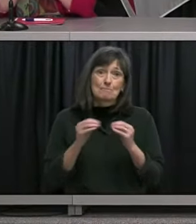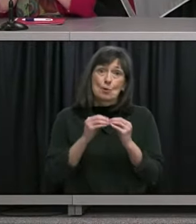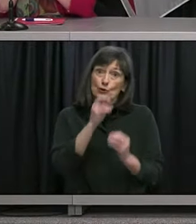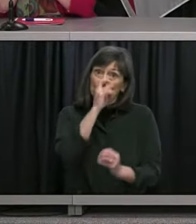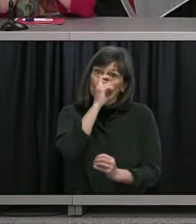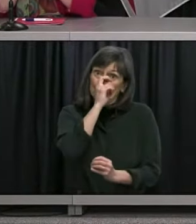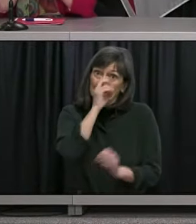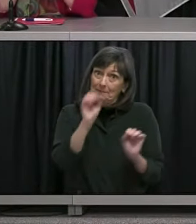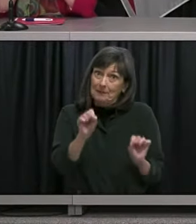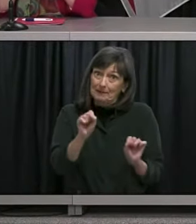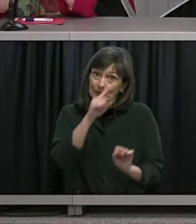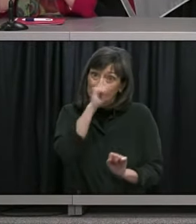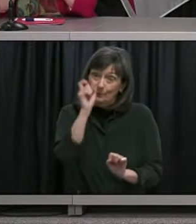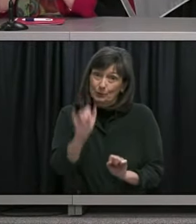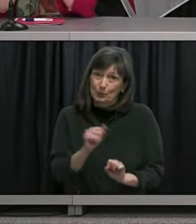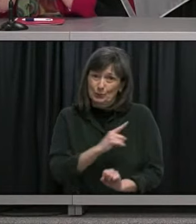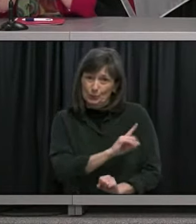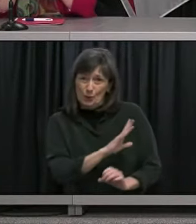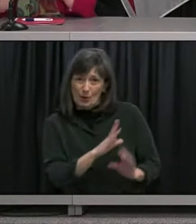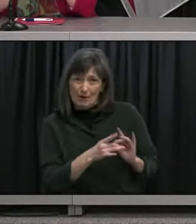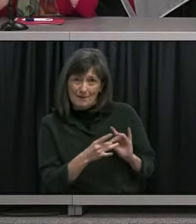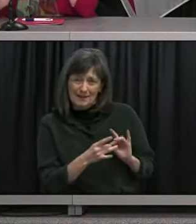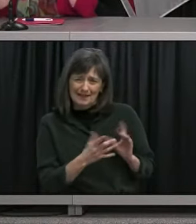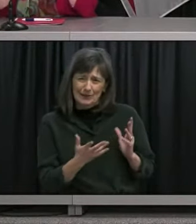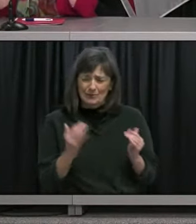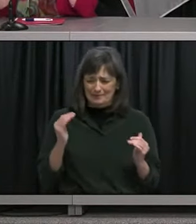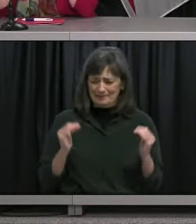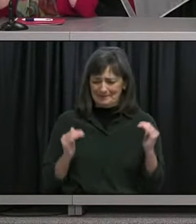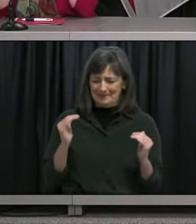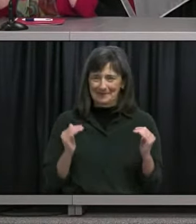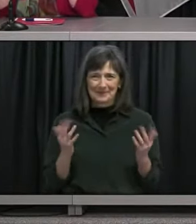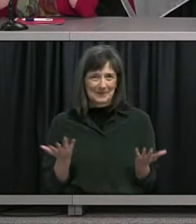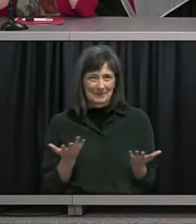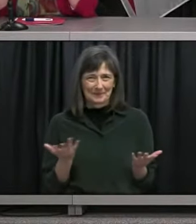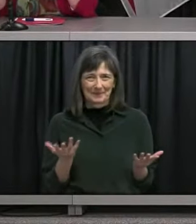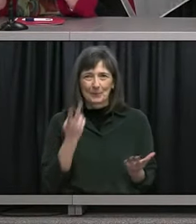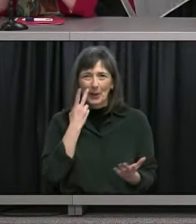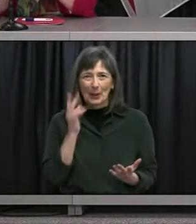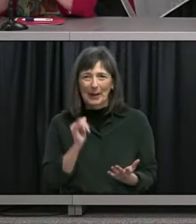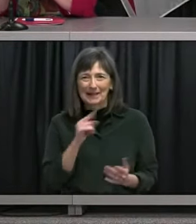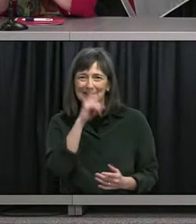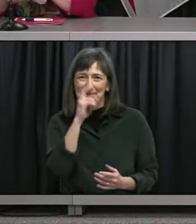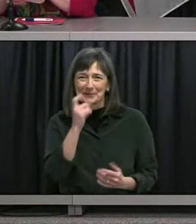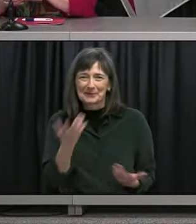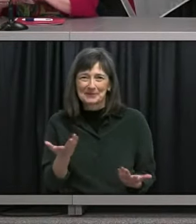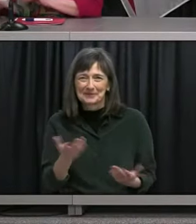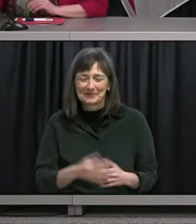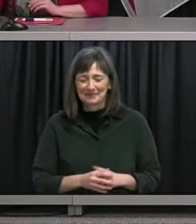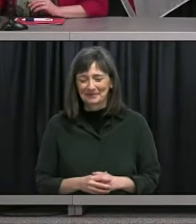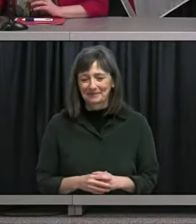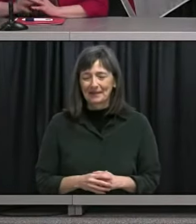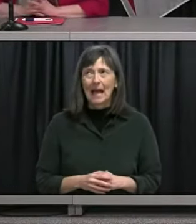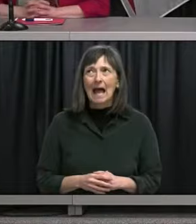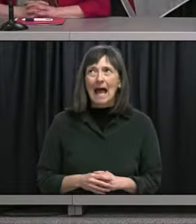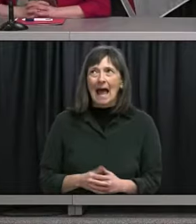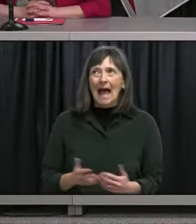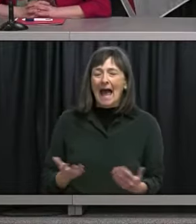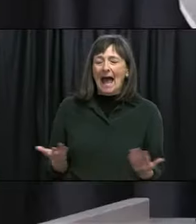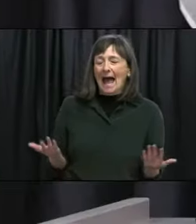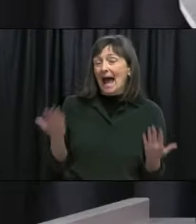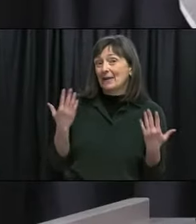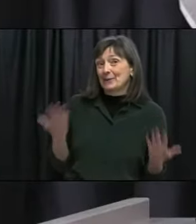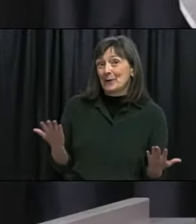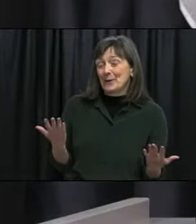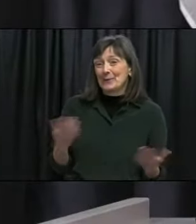as we go into the summer so where do you find the balance there I don't know if you had a